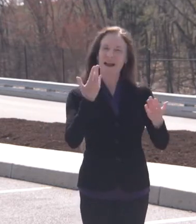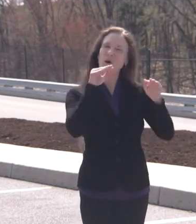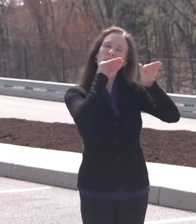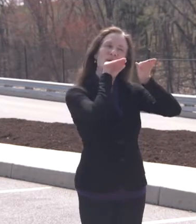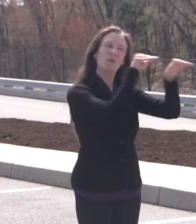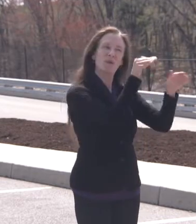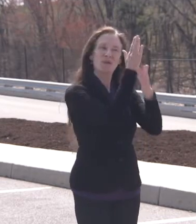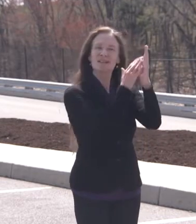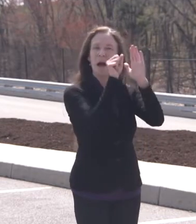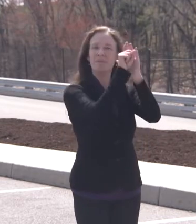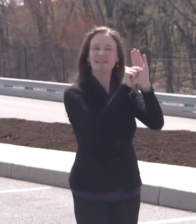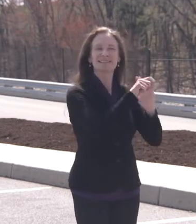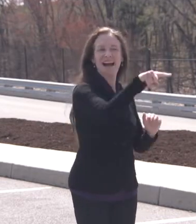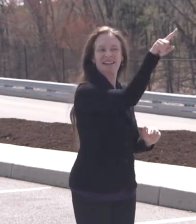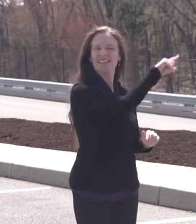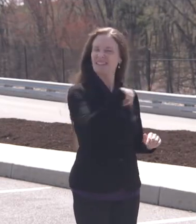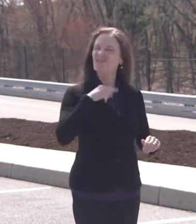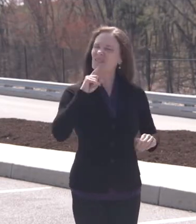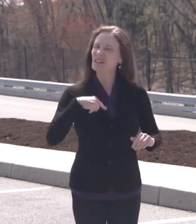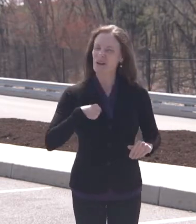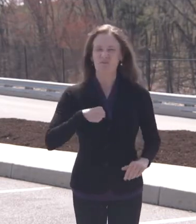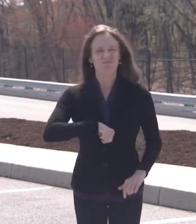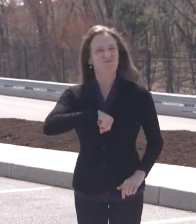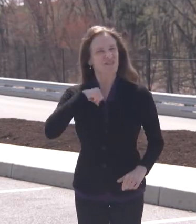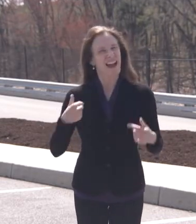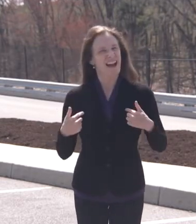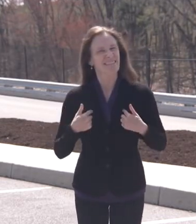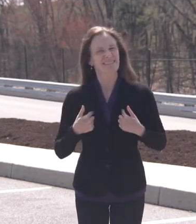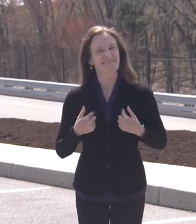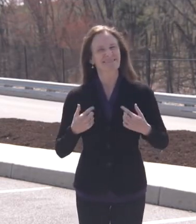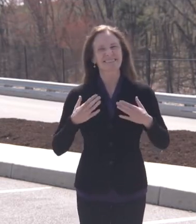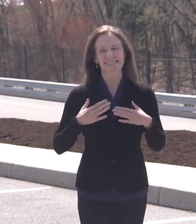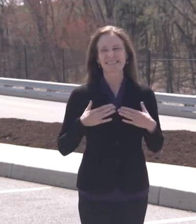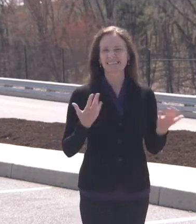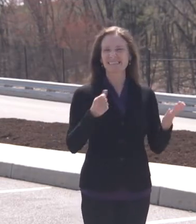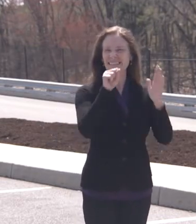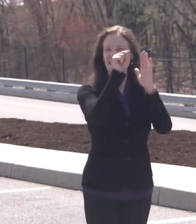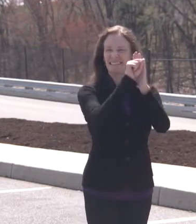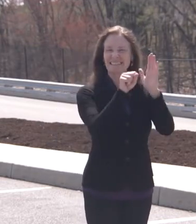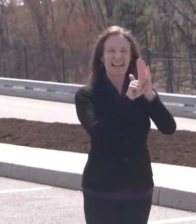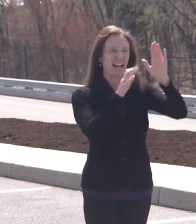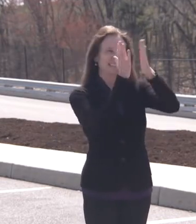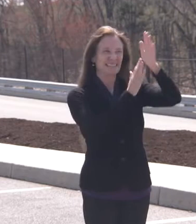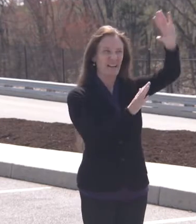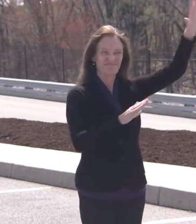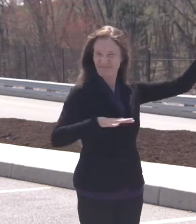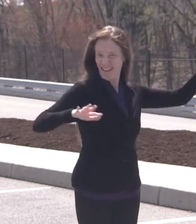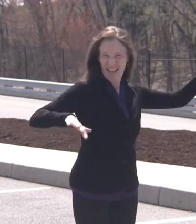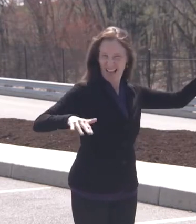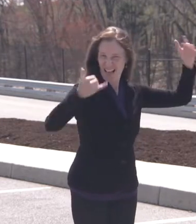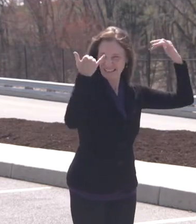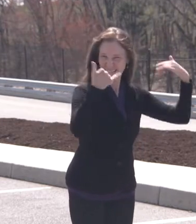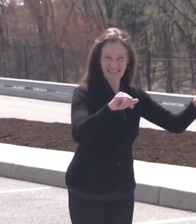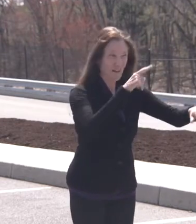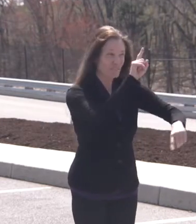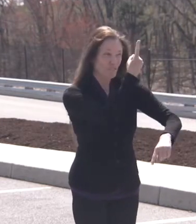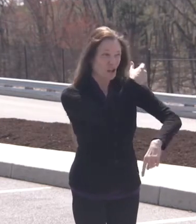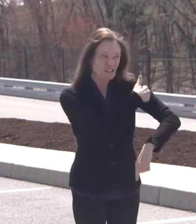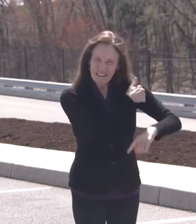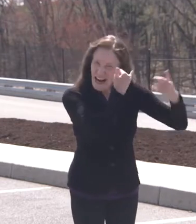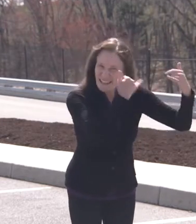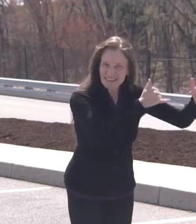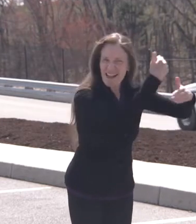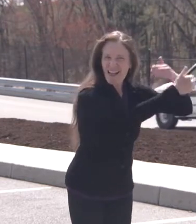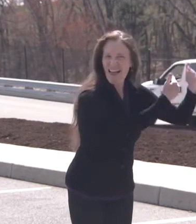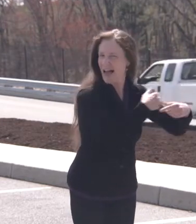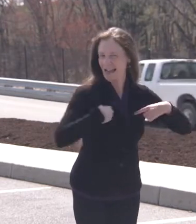We're still at the point where no state in the nation has received enough vaccine from the federal government to allow every person who wants a vaccine to get one. But